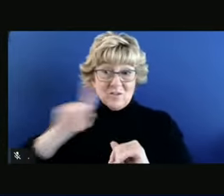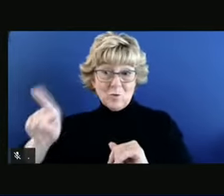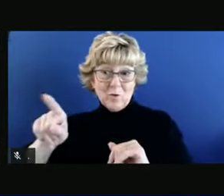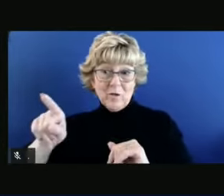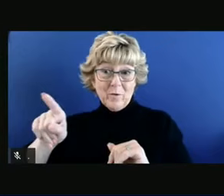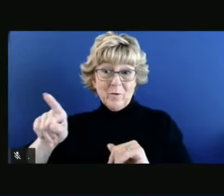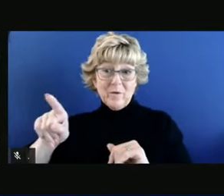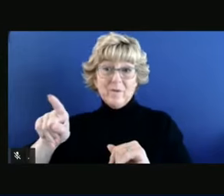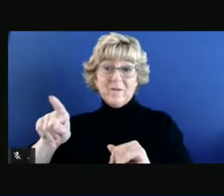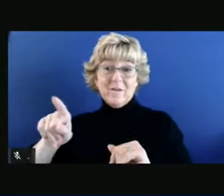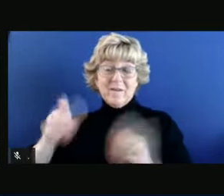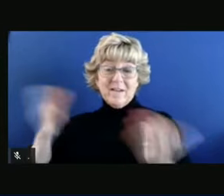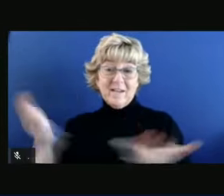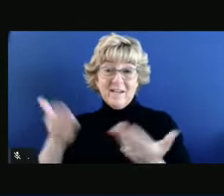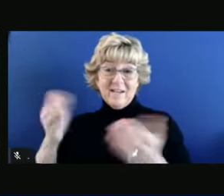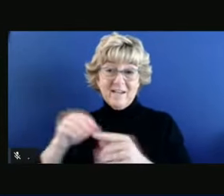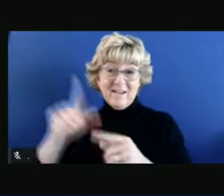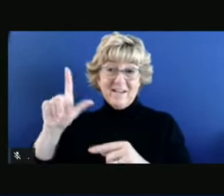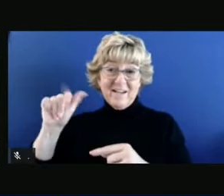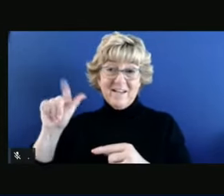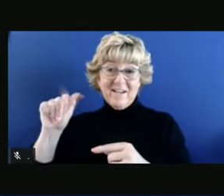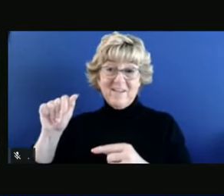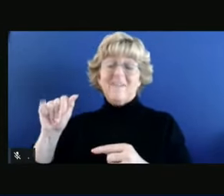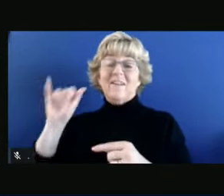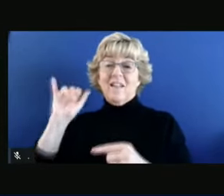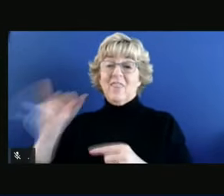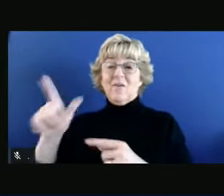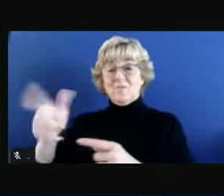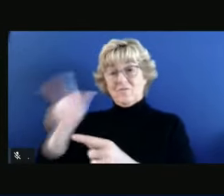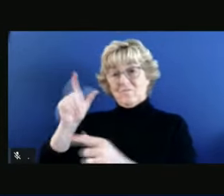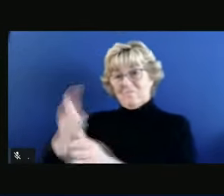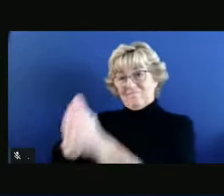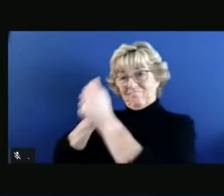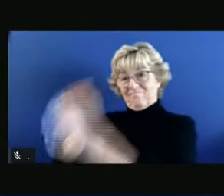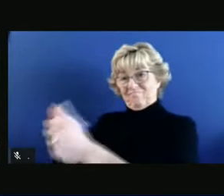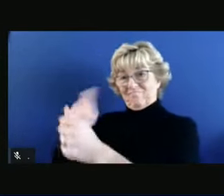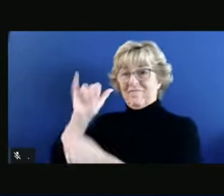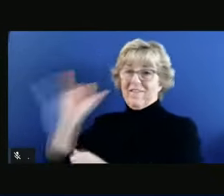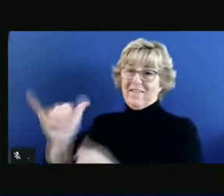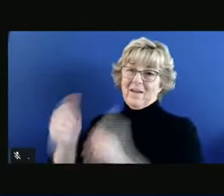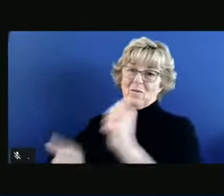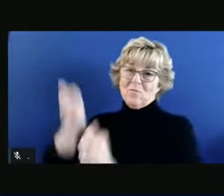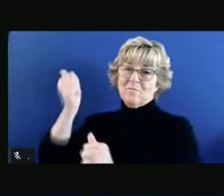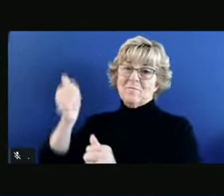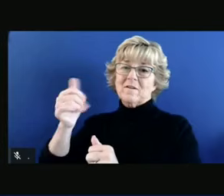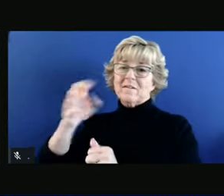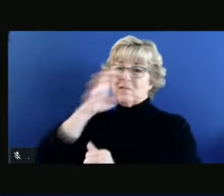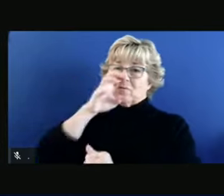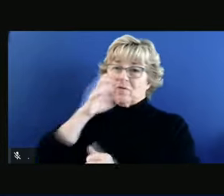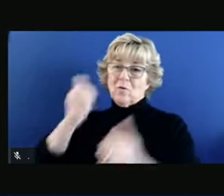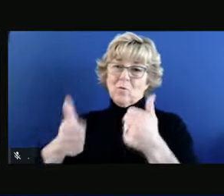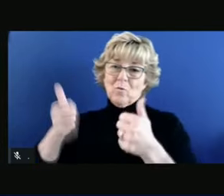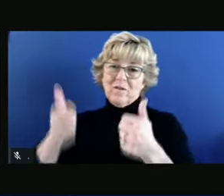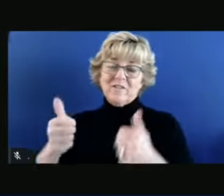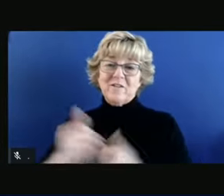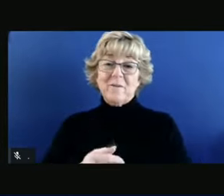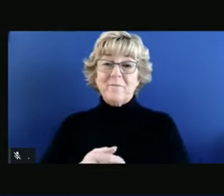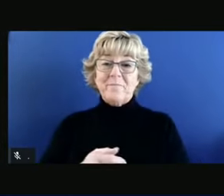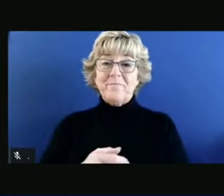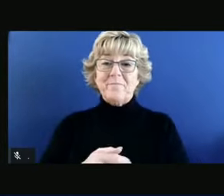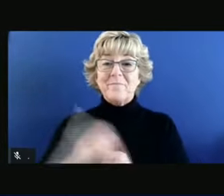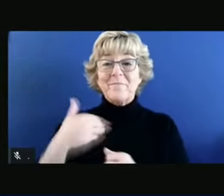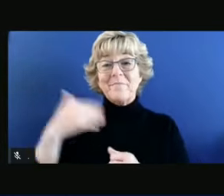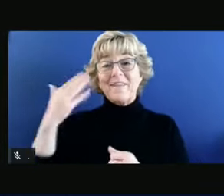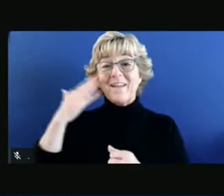it is here in LA County, that those are the guidance that should be followed. So with that, I know we